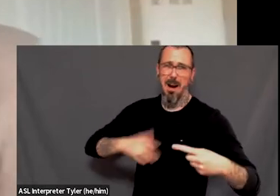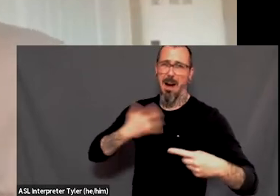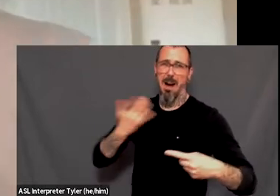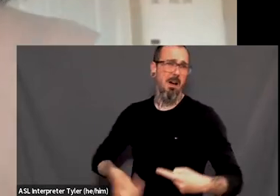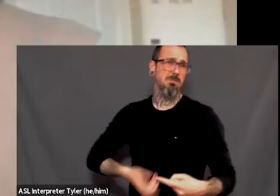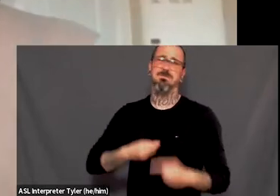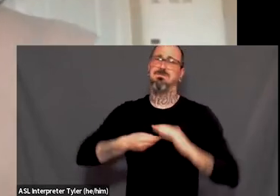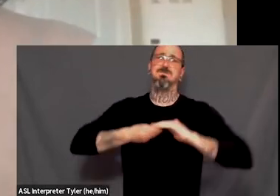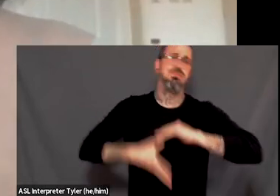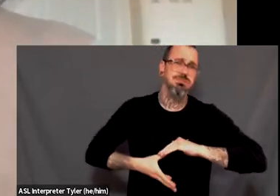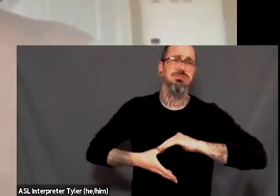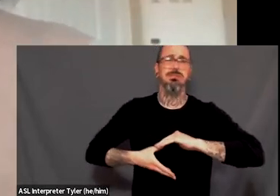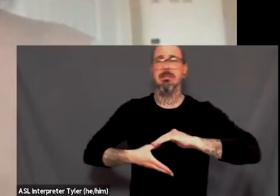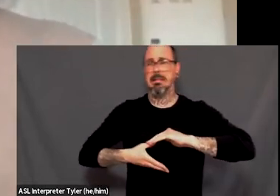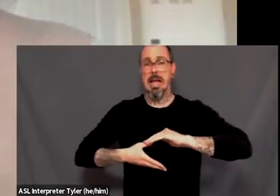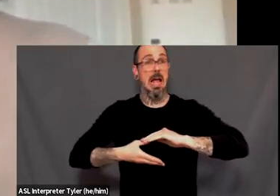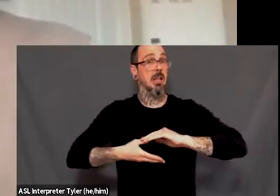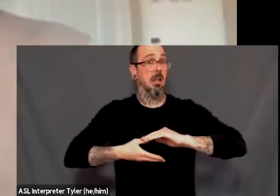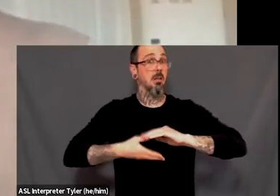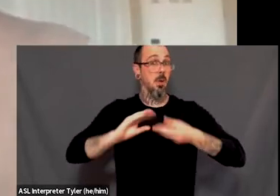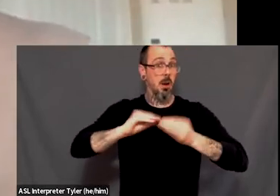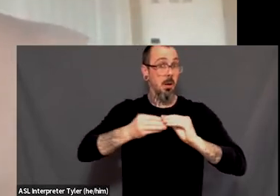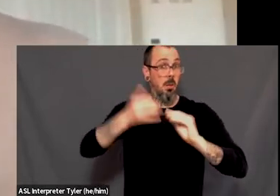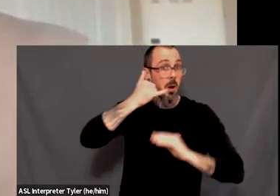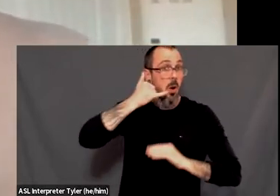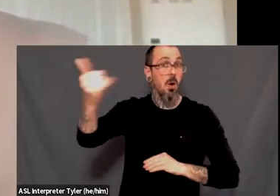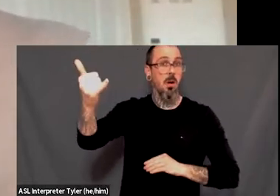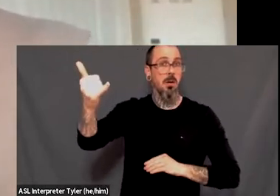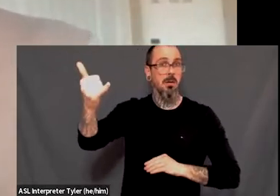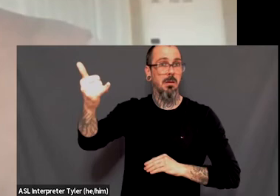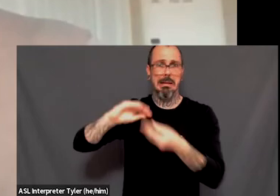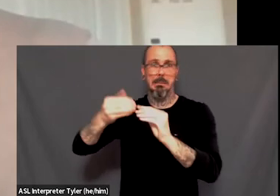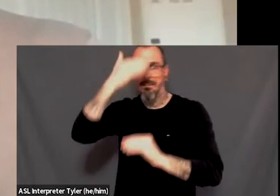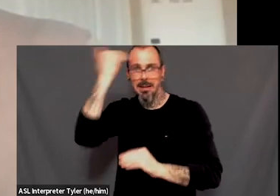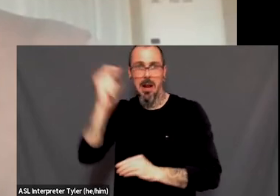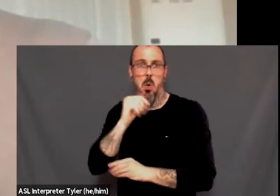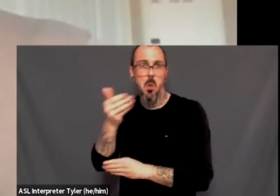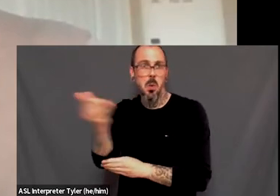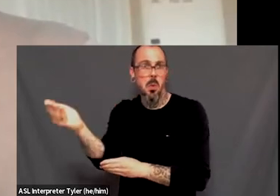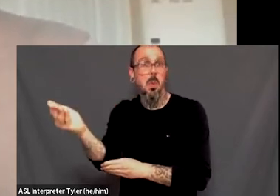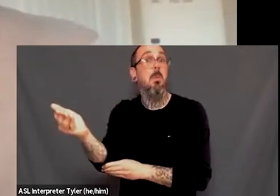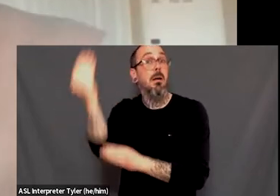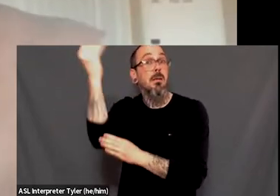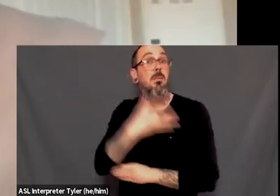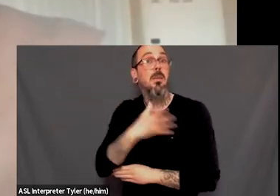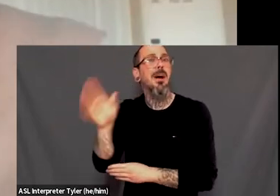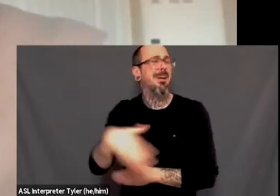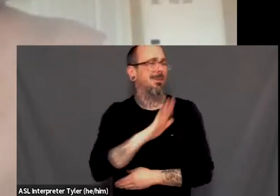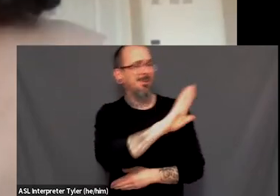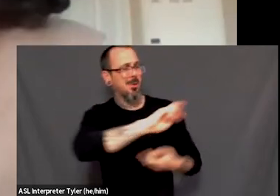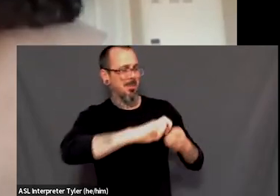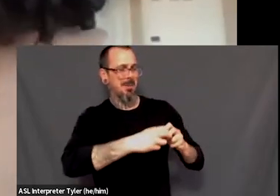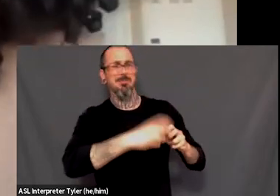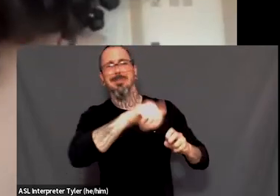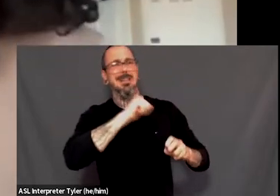called. And they basically told me like my problems weren't as important as other people's problems and I should get over it. So I was like, you know